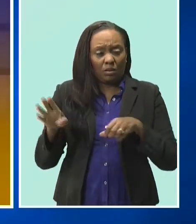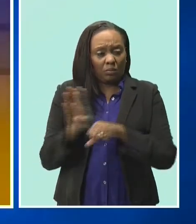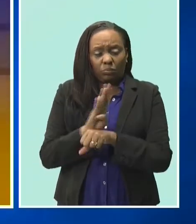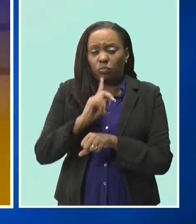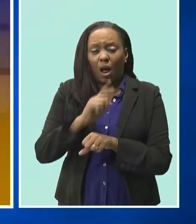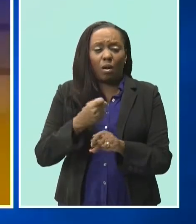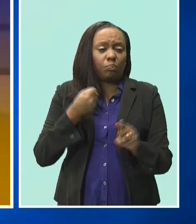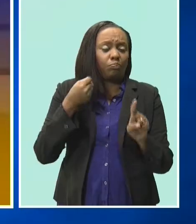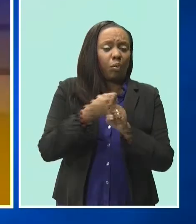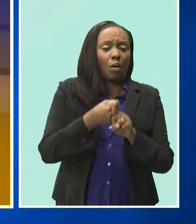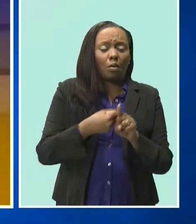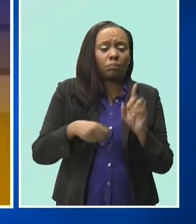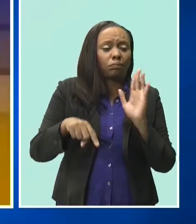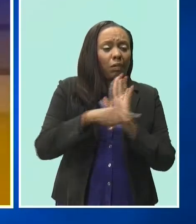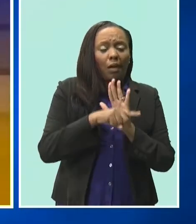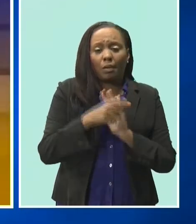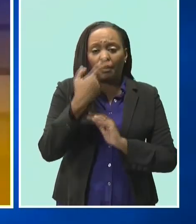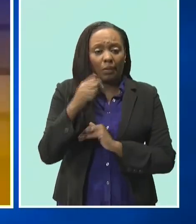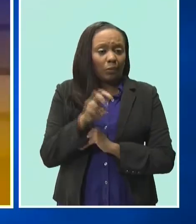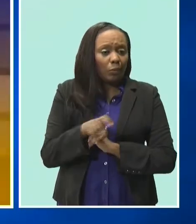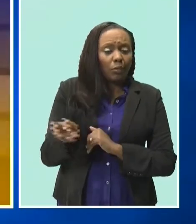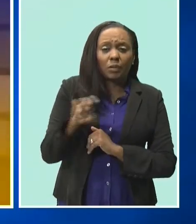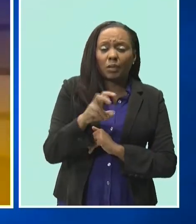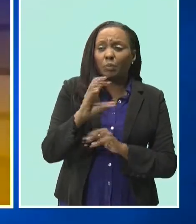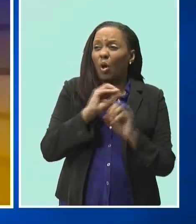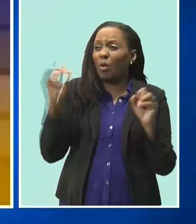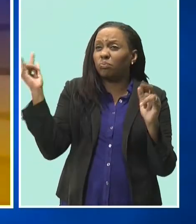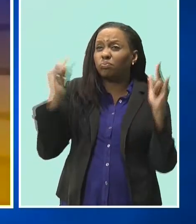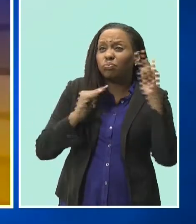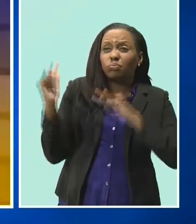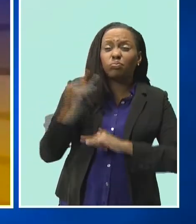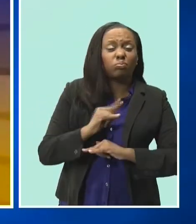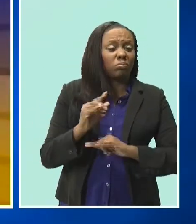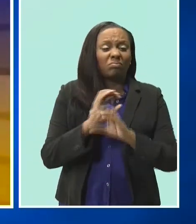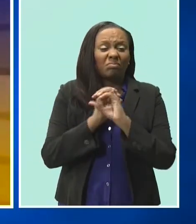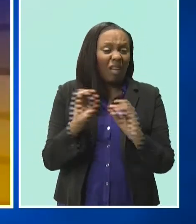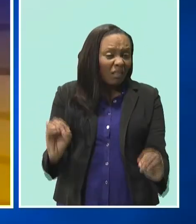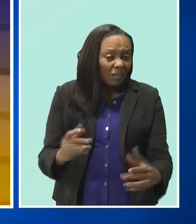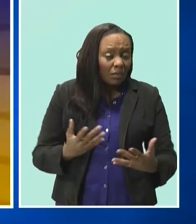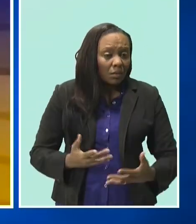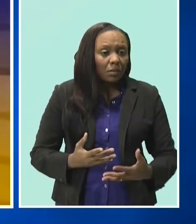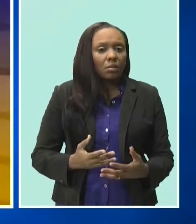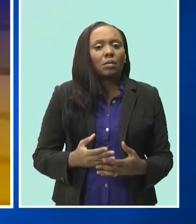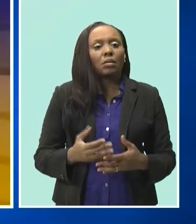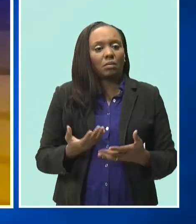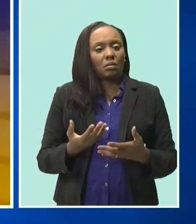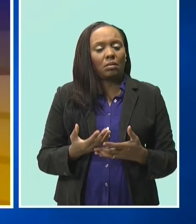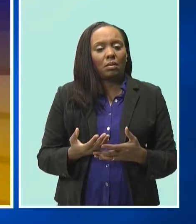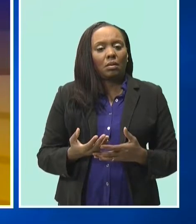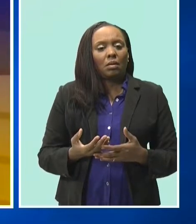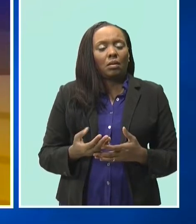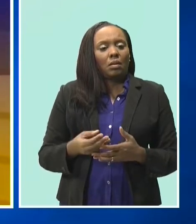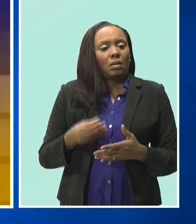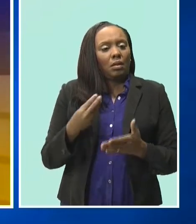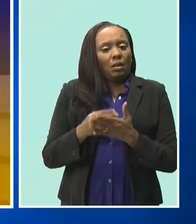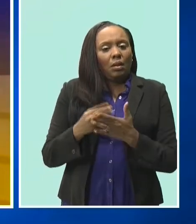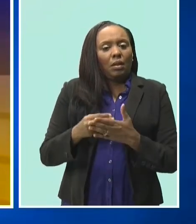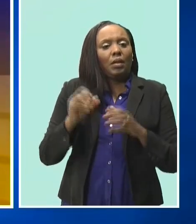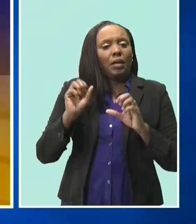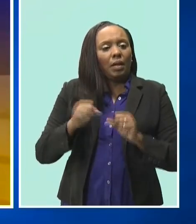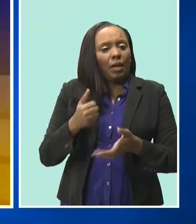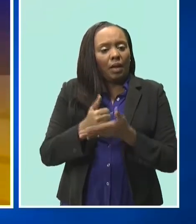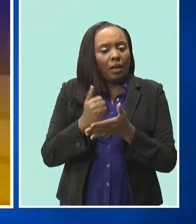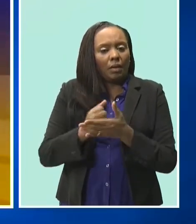impacted by the tourism closure as well, as you can imagine. So all these things would help people keep some of their staff employed, even if not all,